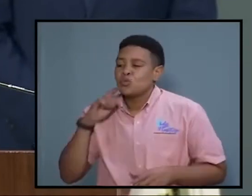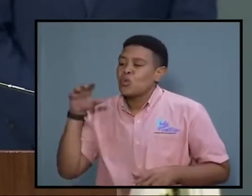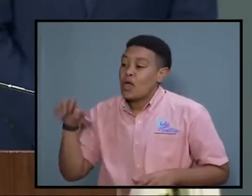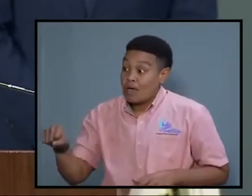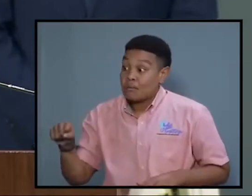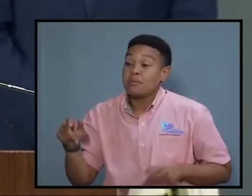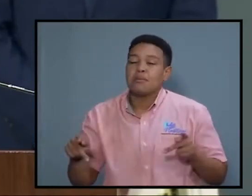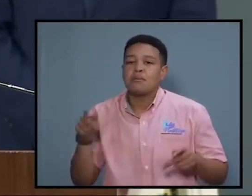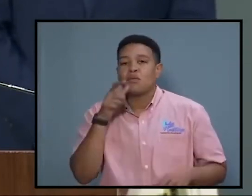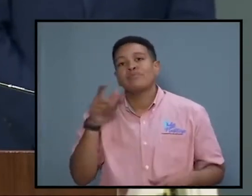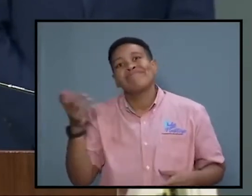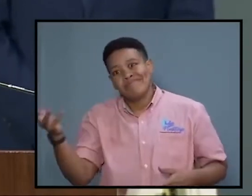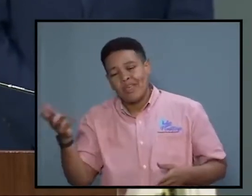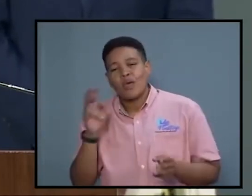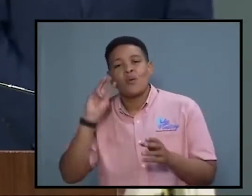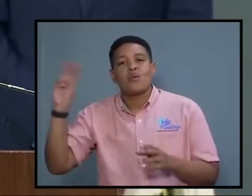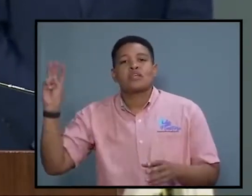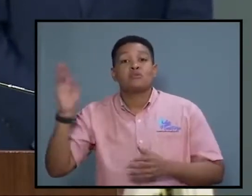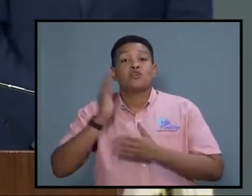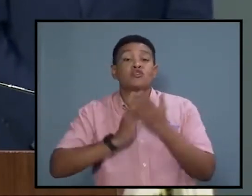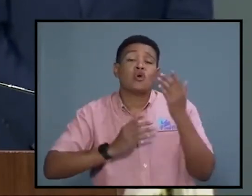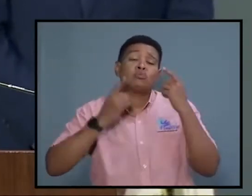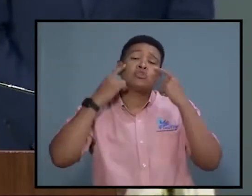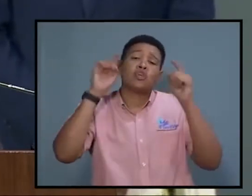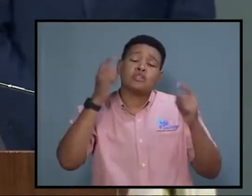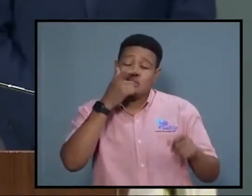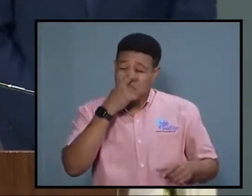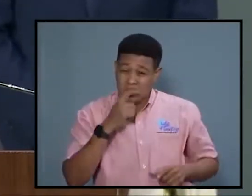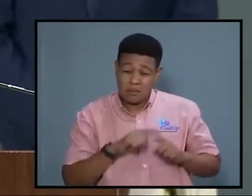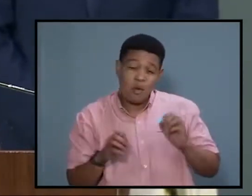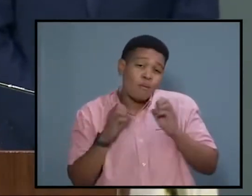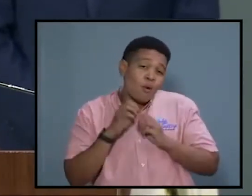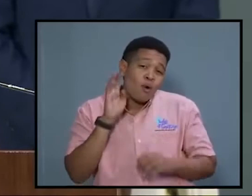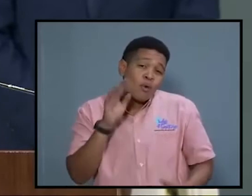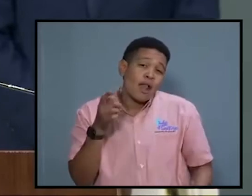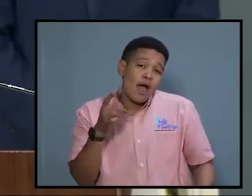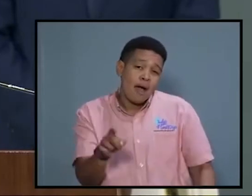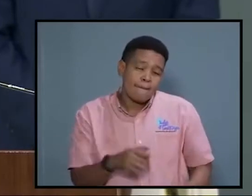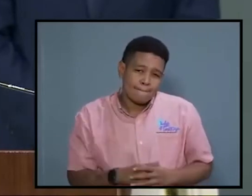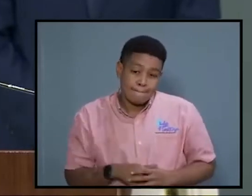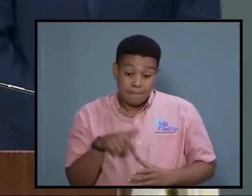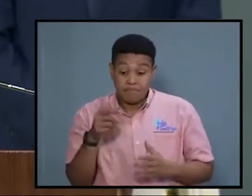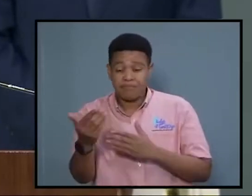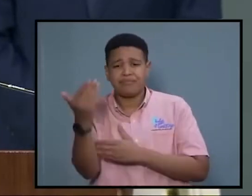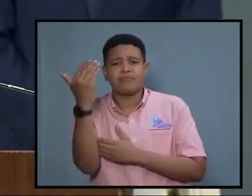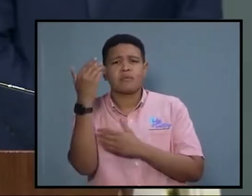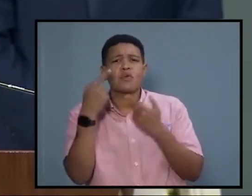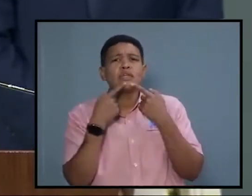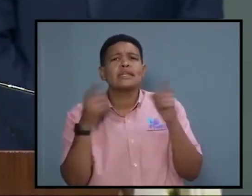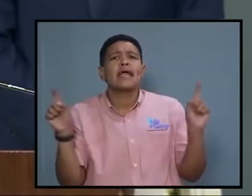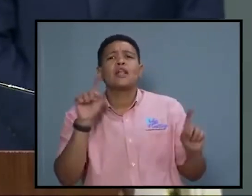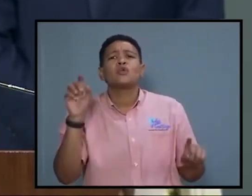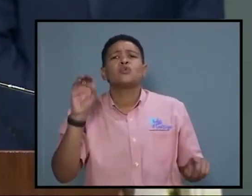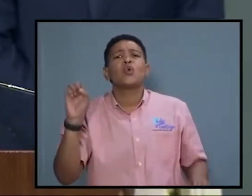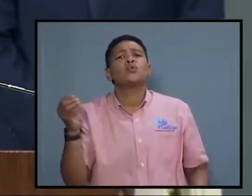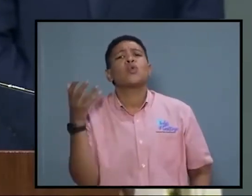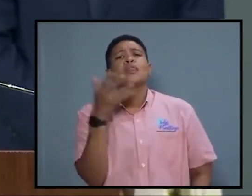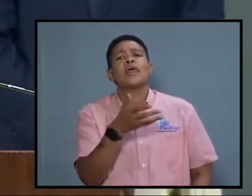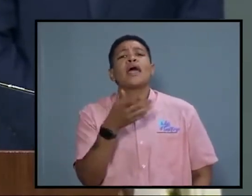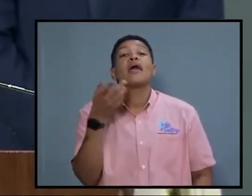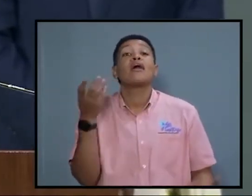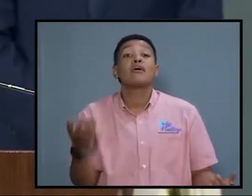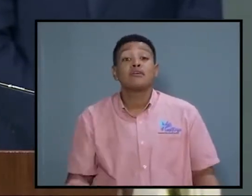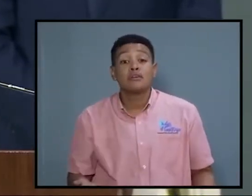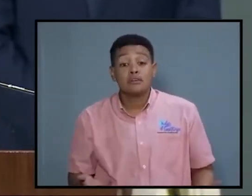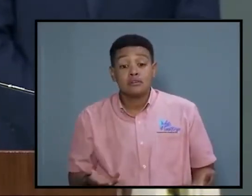sent to Westmoreland. There have been some success, but more will be done. This morning's declaration of a zone of special operation